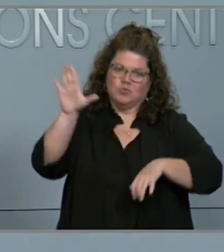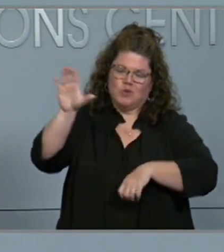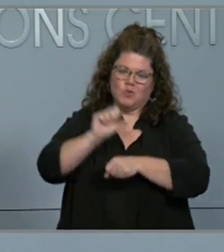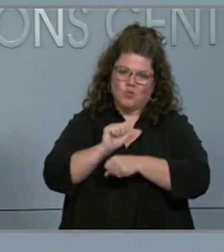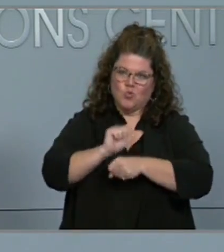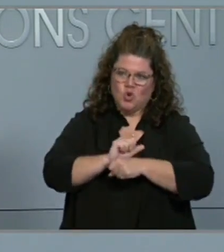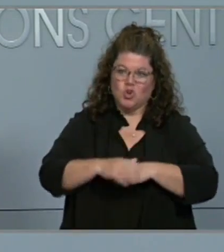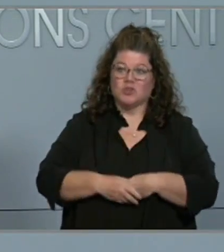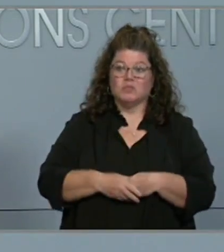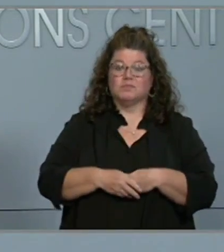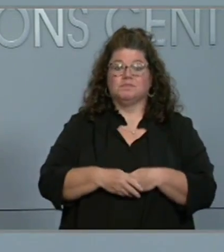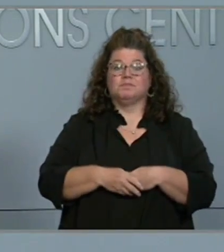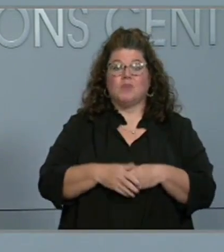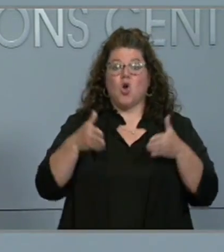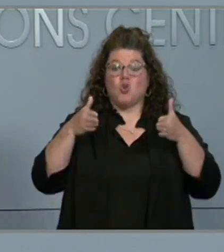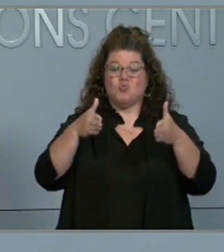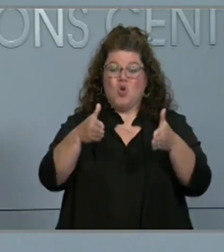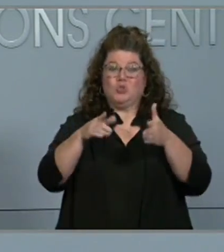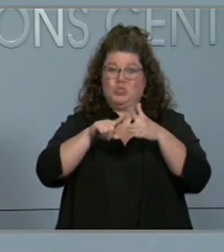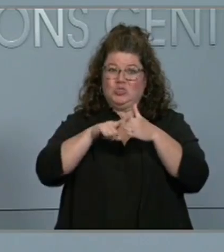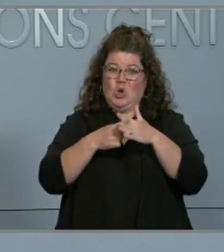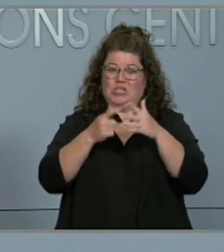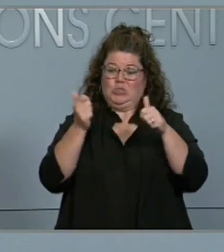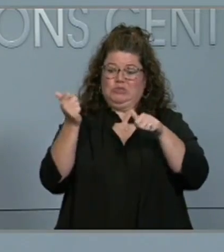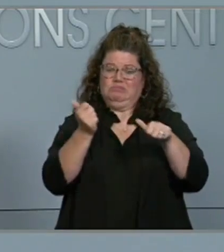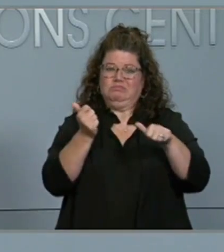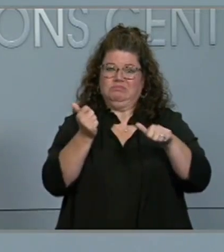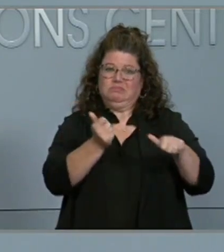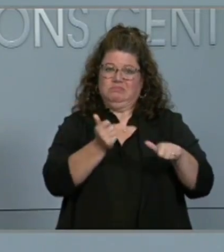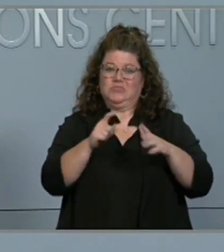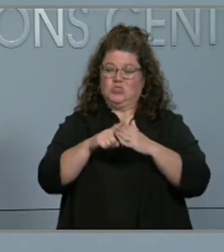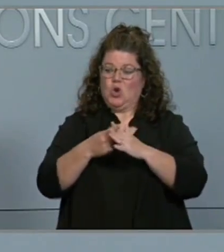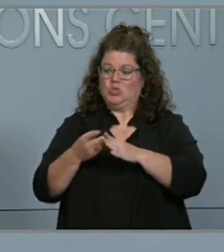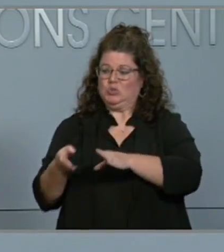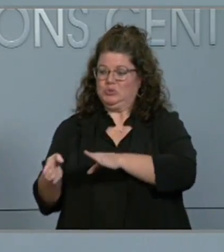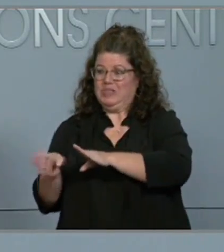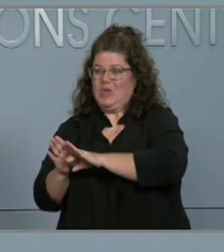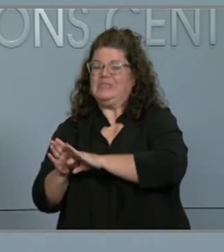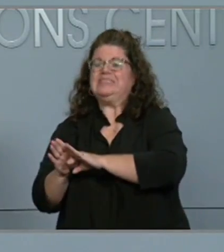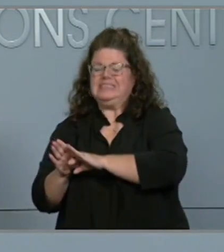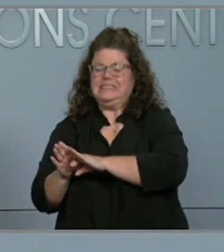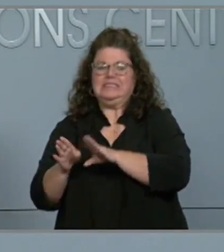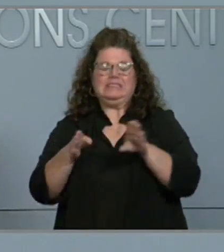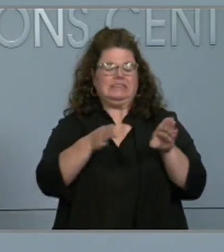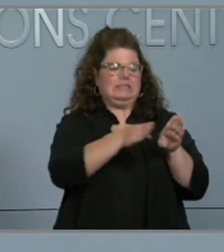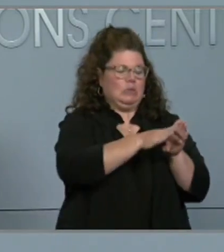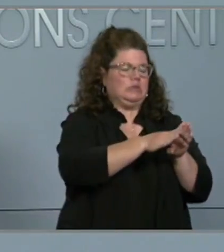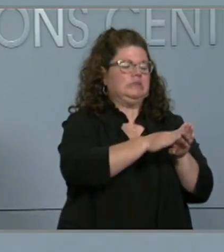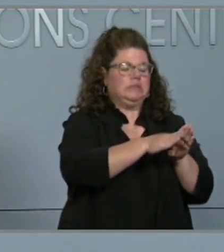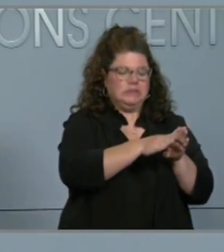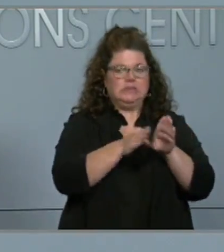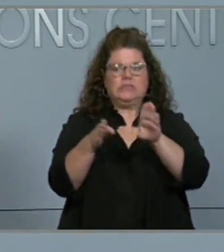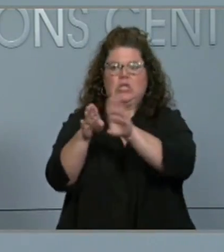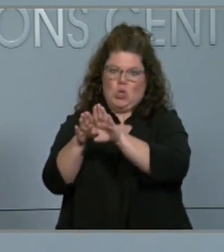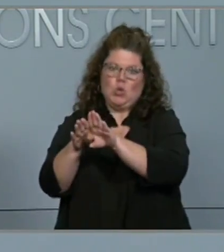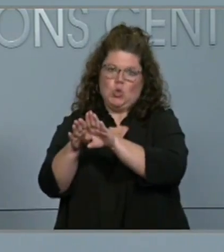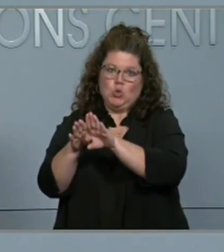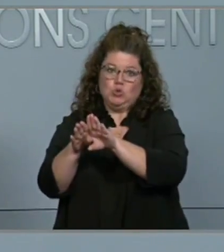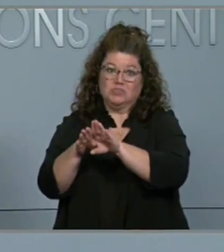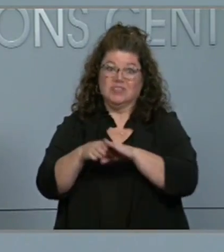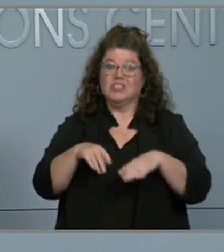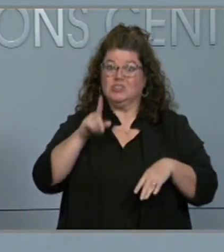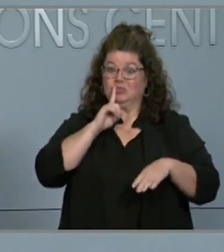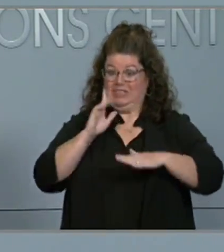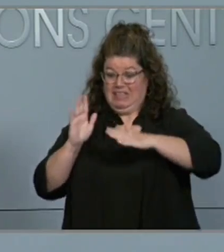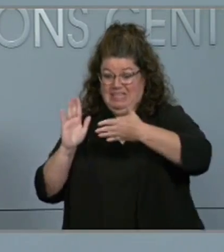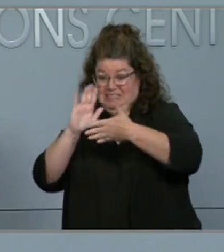and our roadway conditions are worsening. We are seeing more road closures as the storm is moving closer. We are keeping our eye on the storm surge in